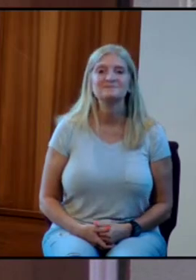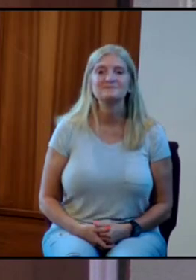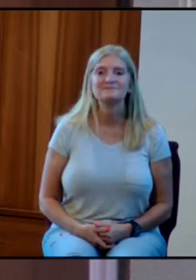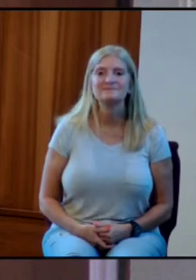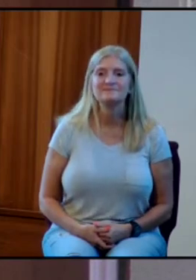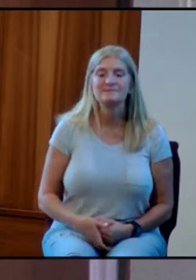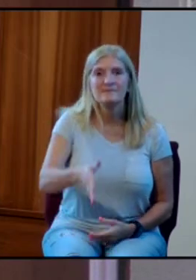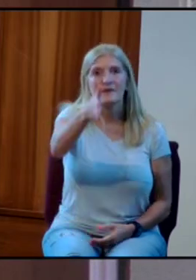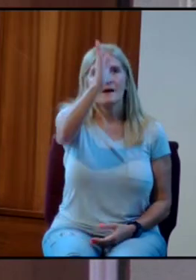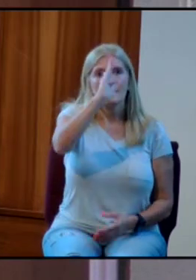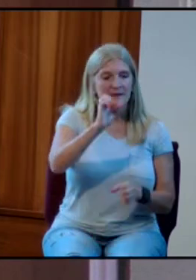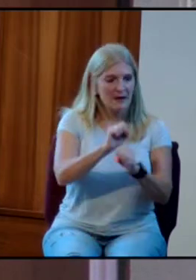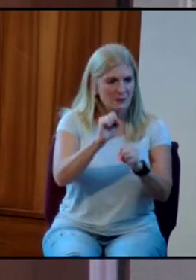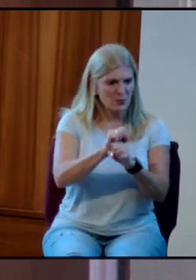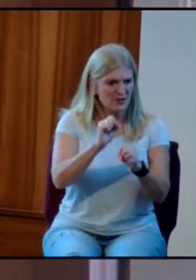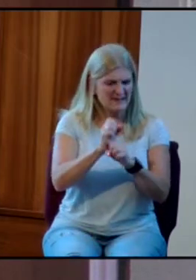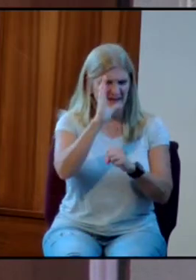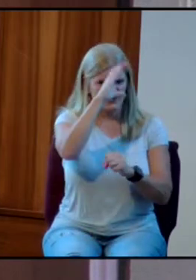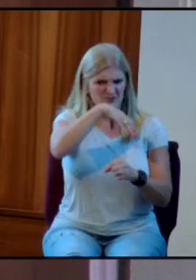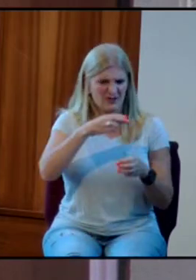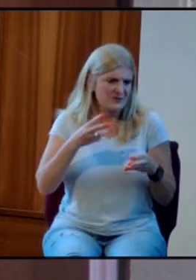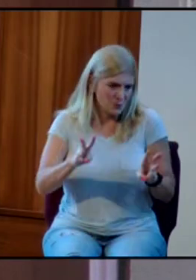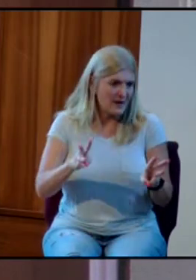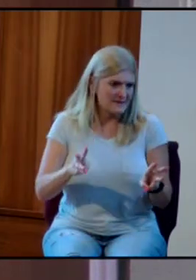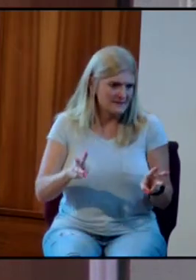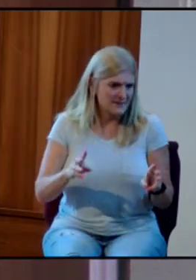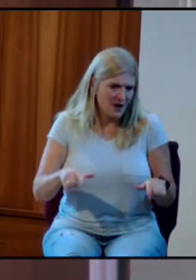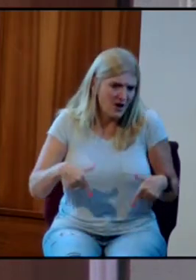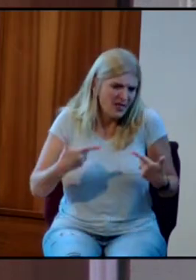God works in strange ways in our lives.